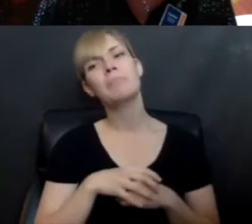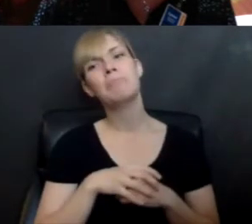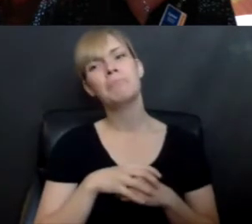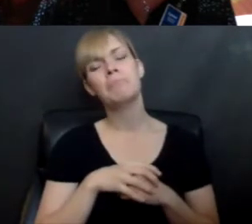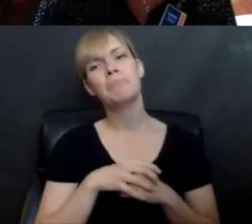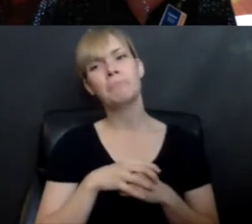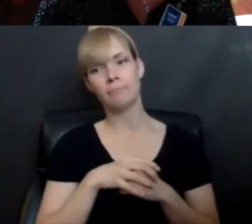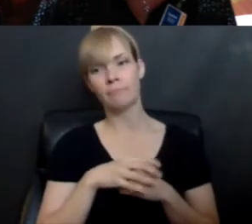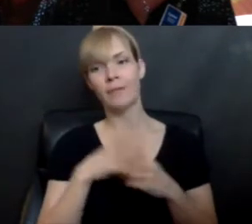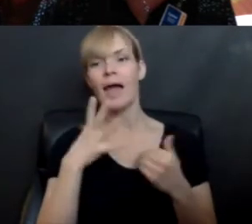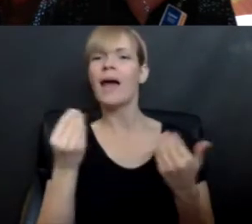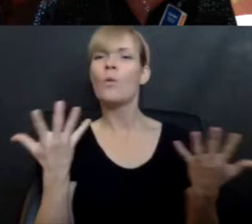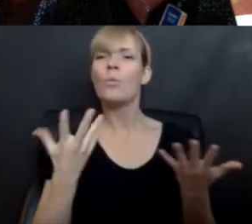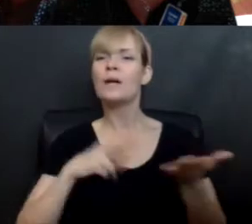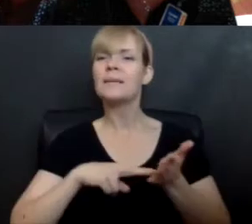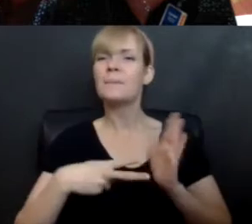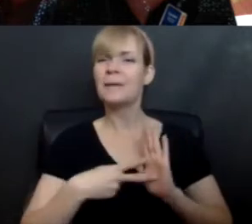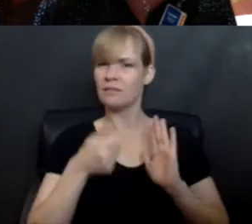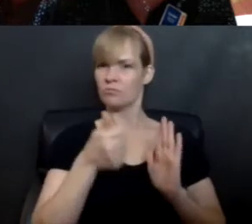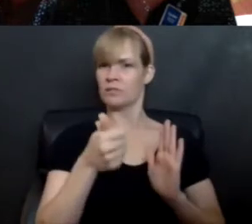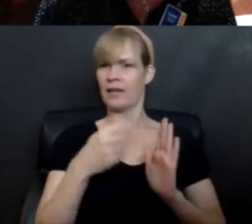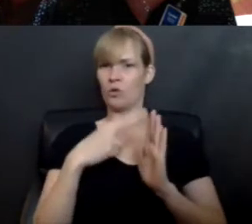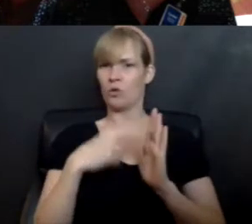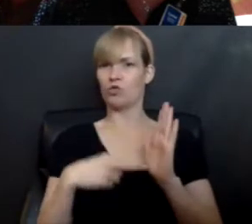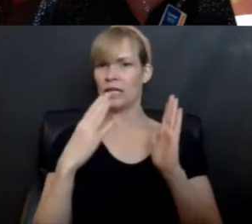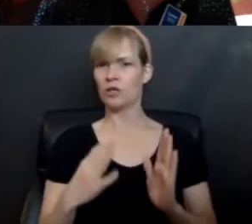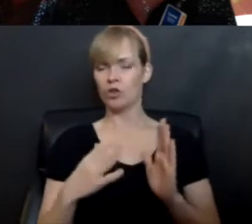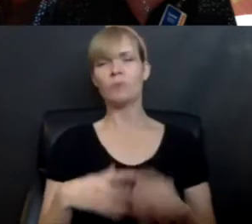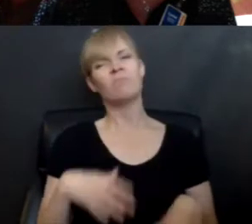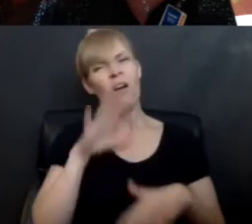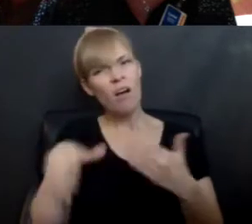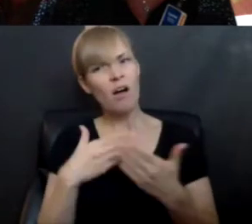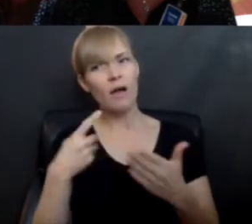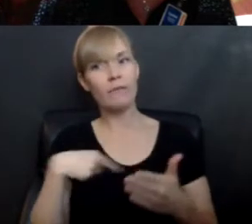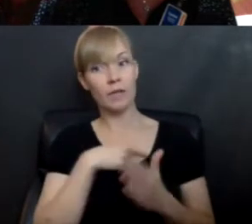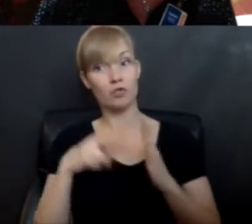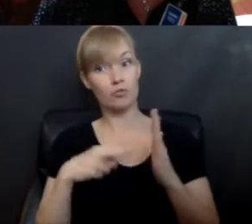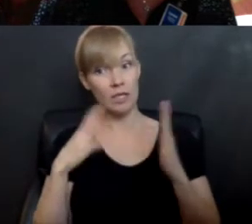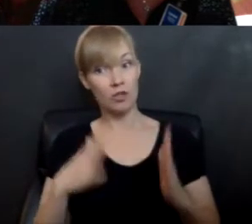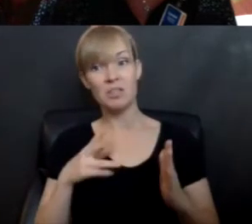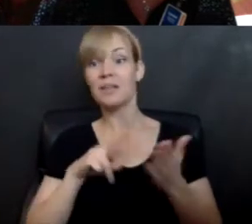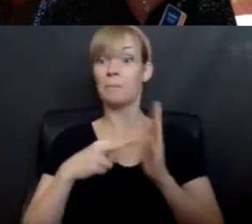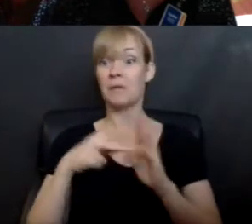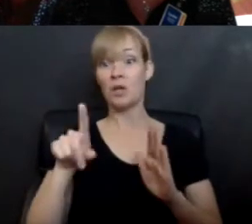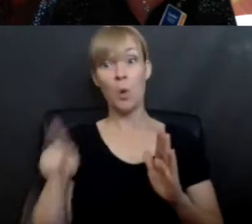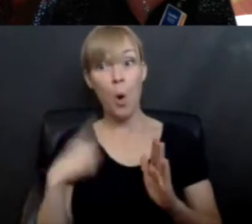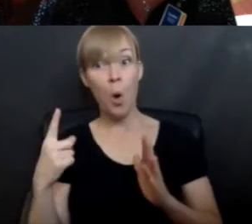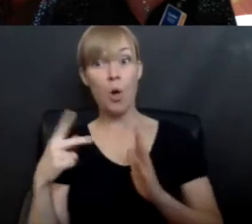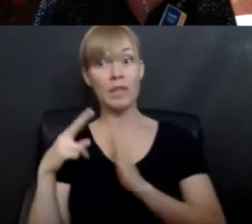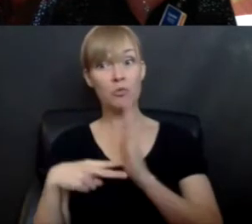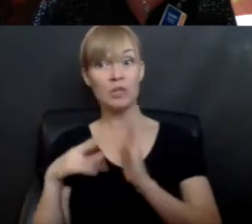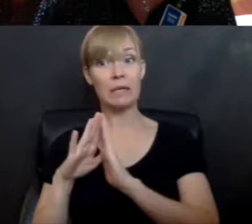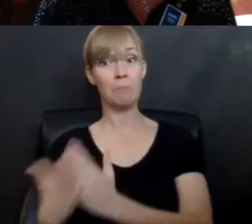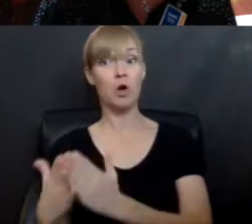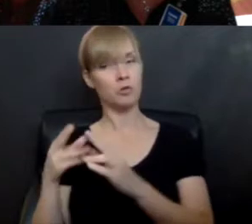to be a reader. So we are all readers, right? Do you have to read books to be a reader? What do you think? We love